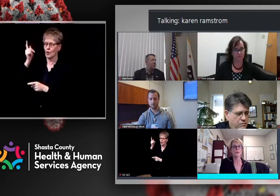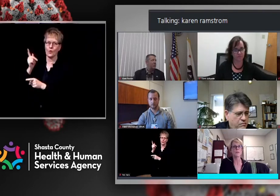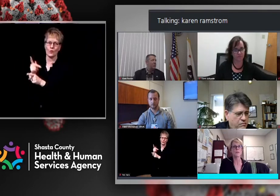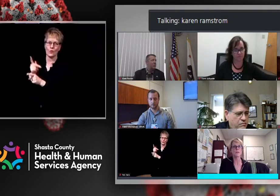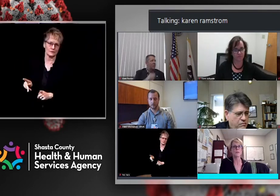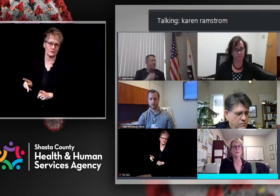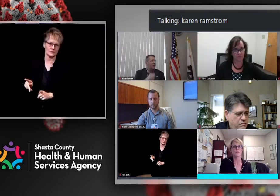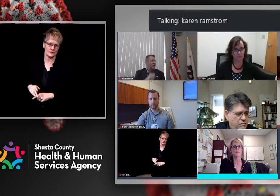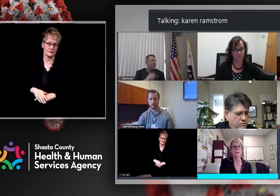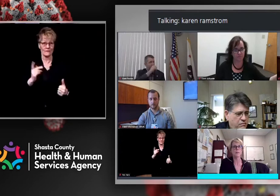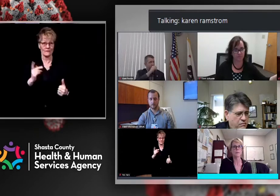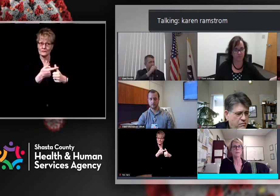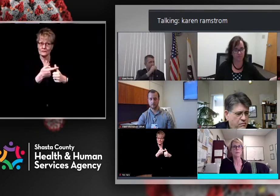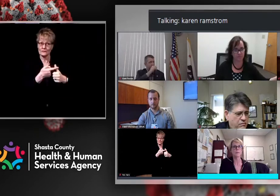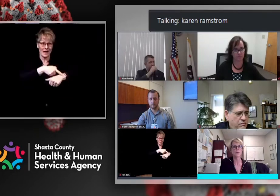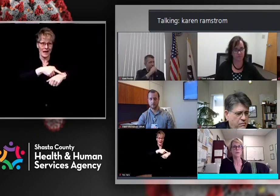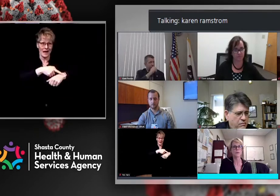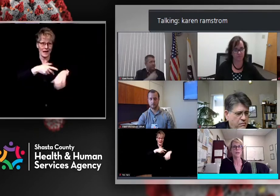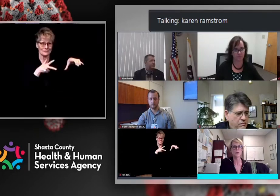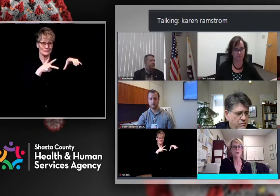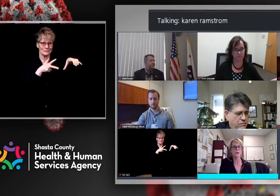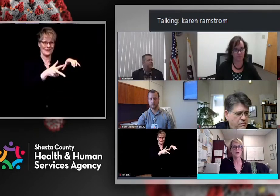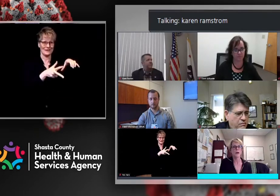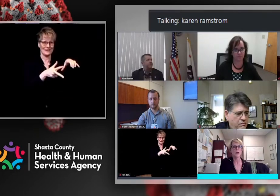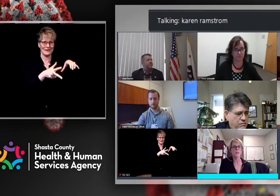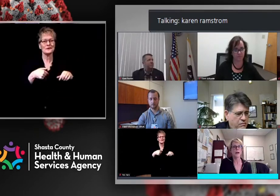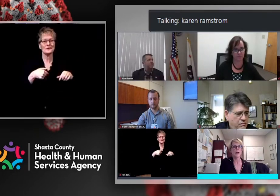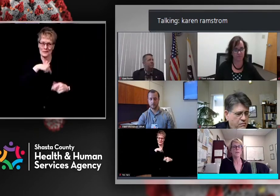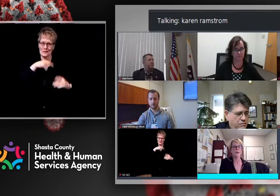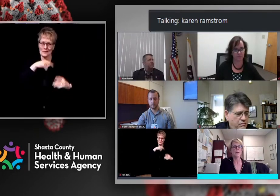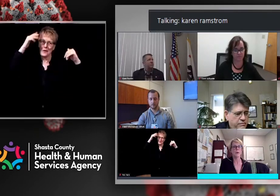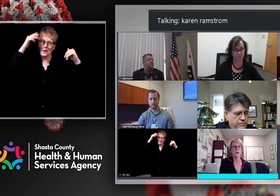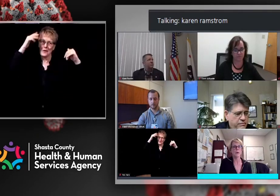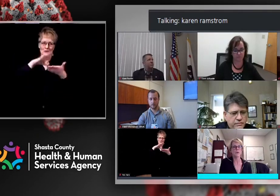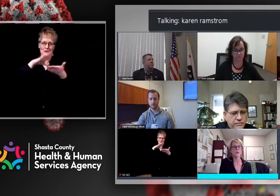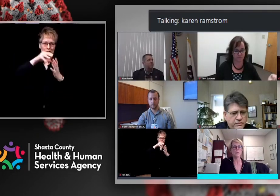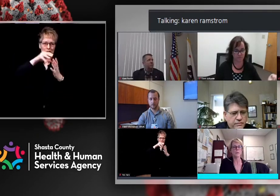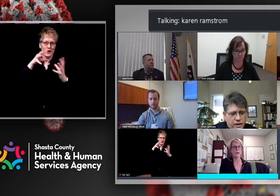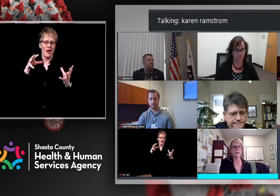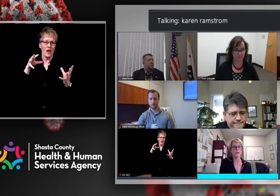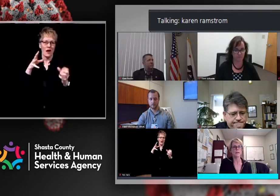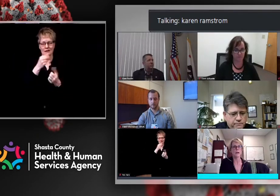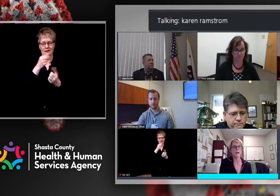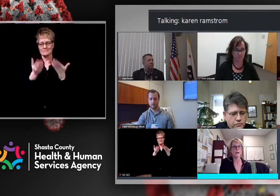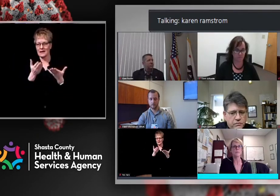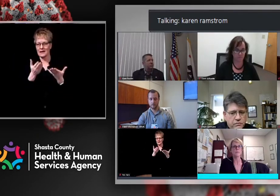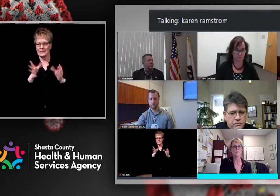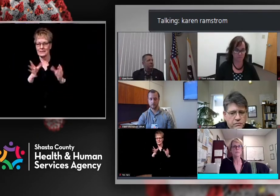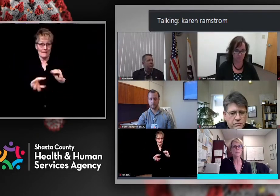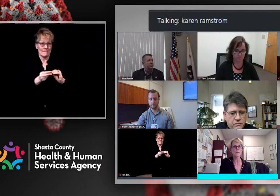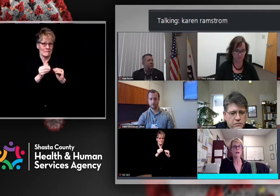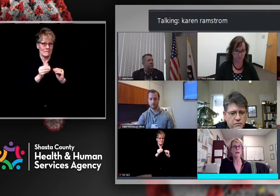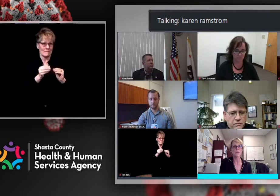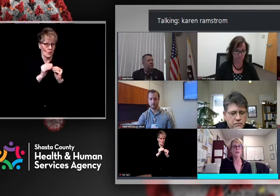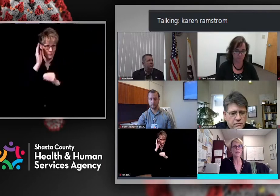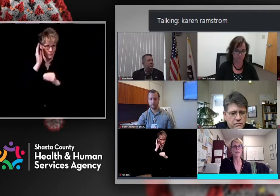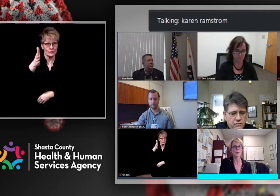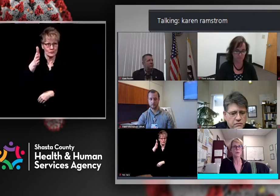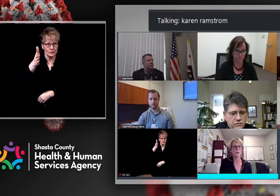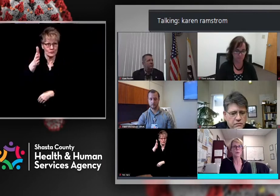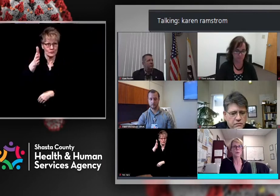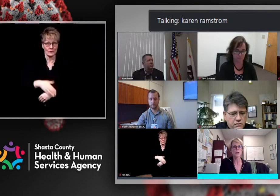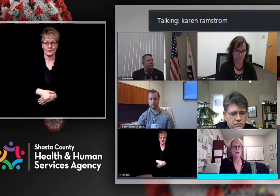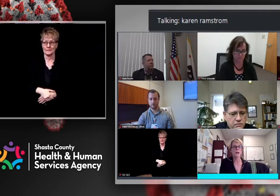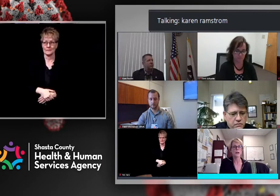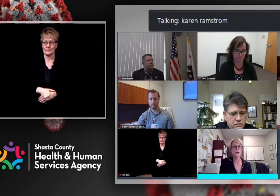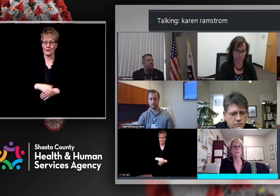we're hoping to learn a lot and be able to scale those up and have both drive up and other indoor